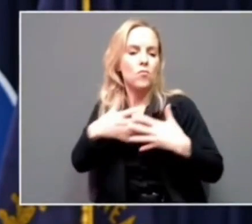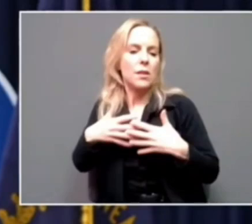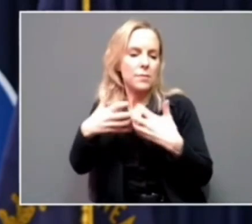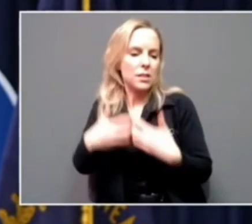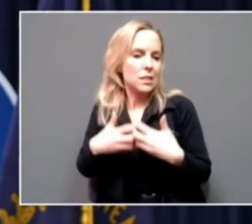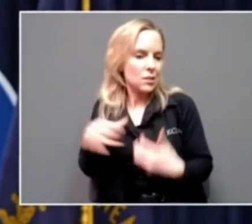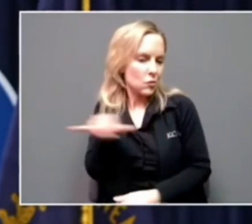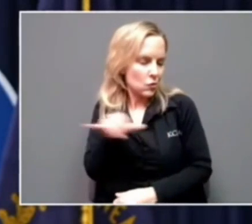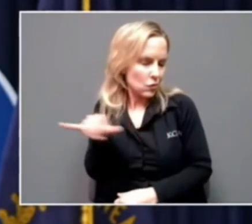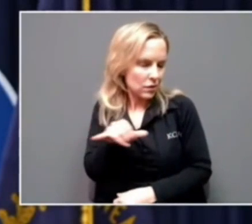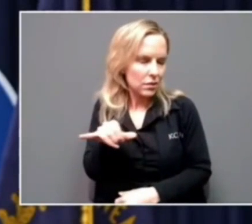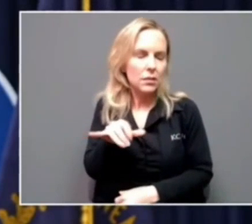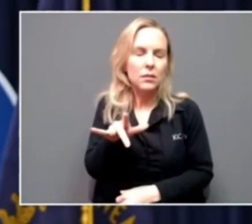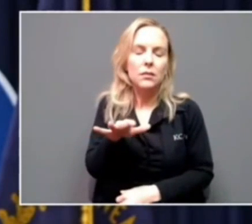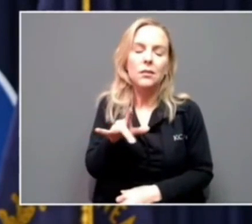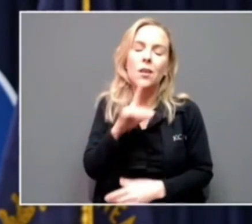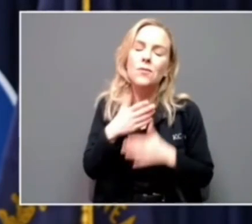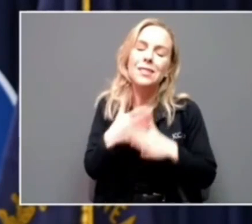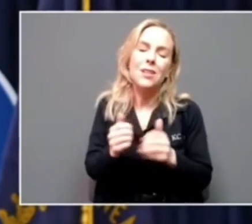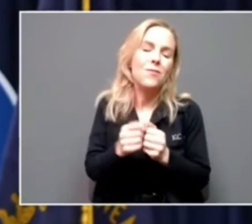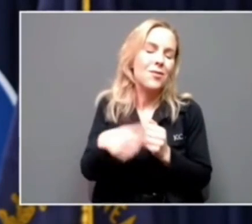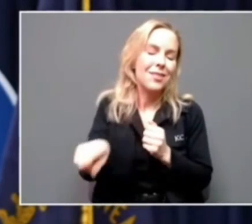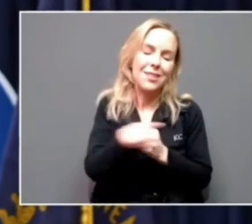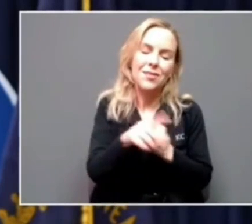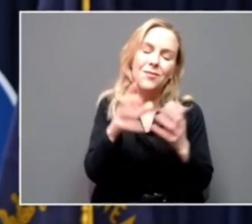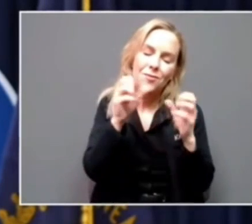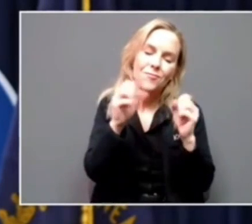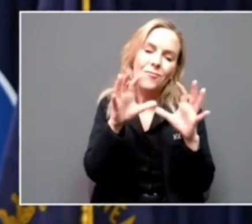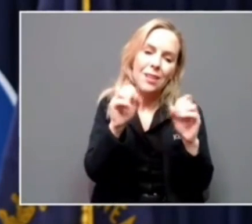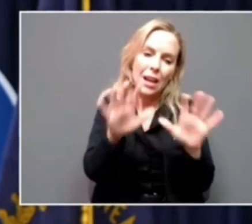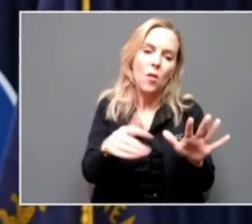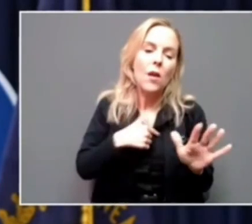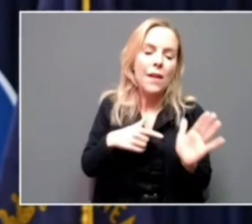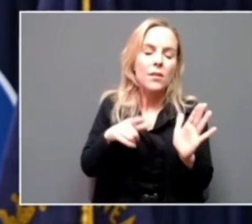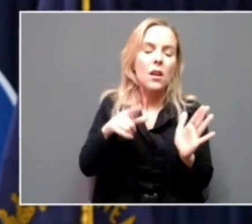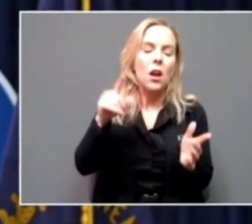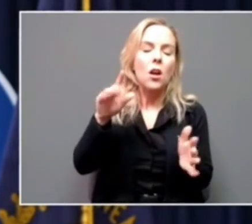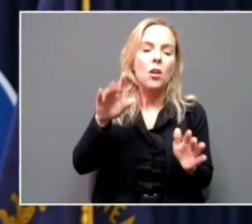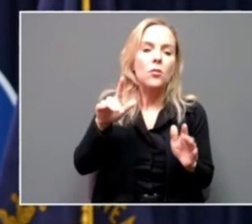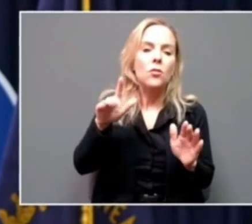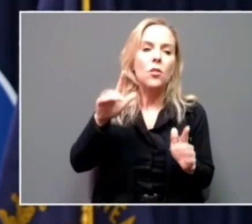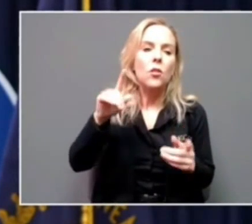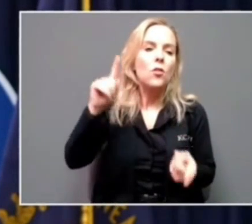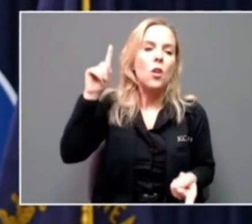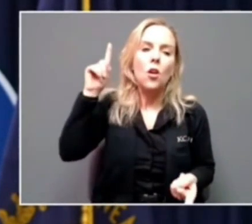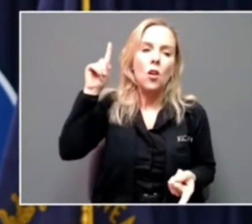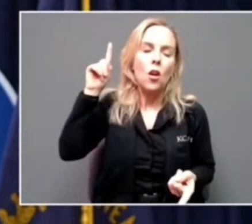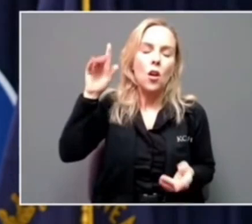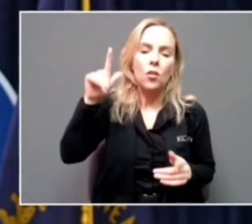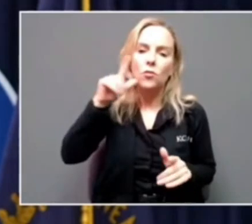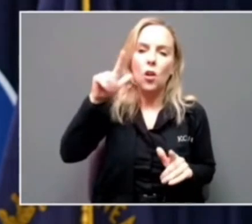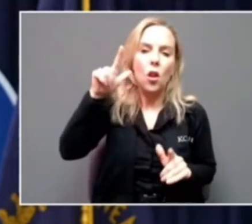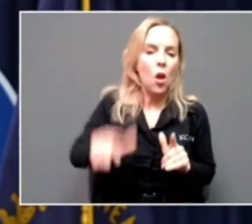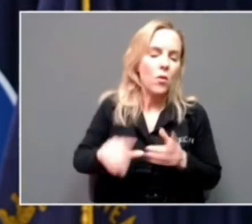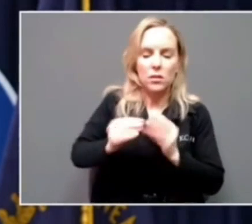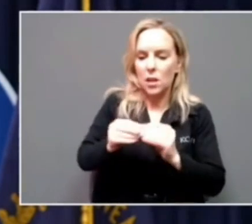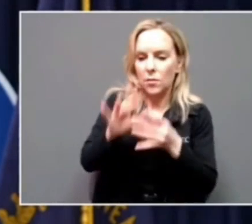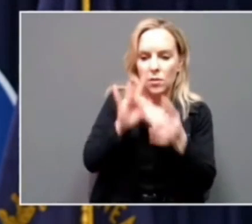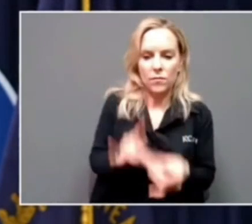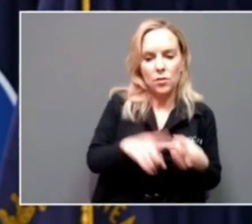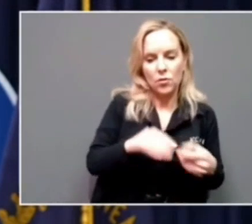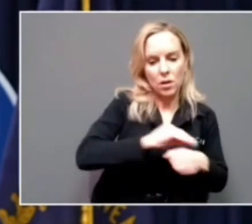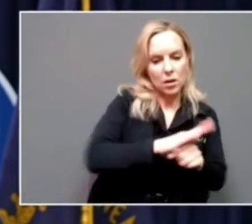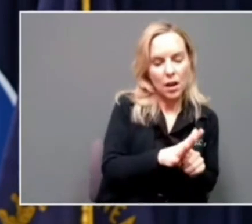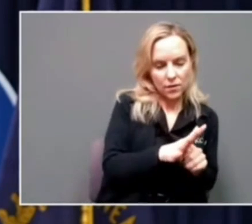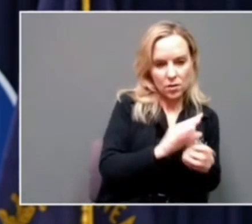something pretty incredible. We have the lowest number of Kentuckians on a ventilator because of COVID since July of